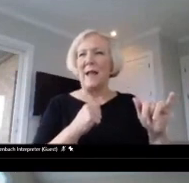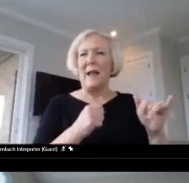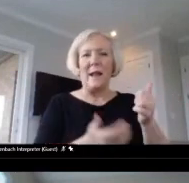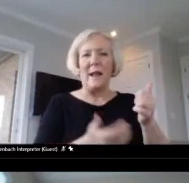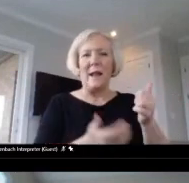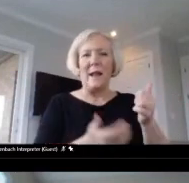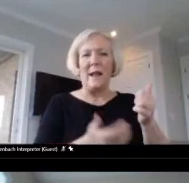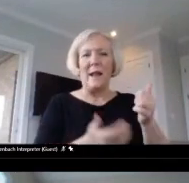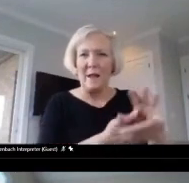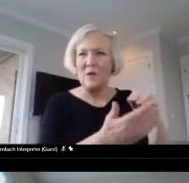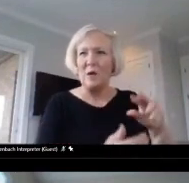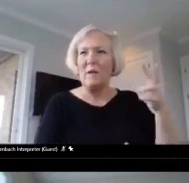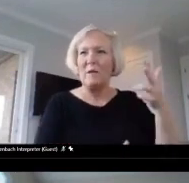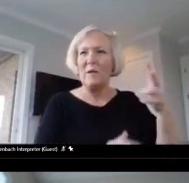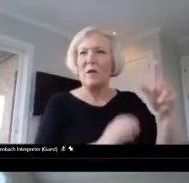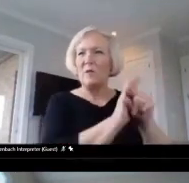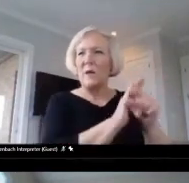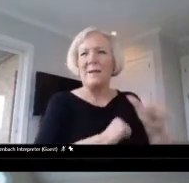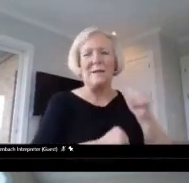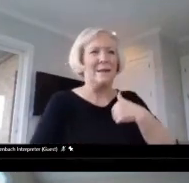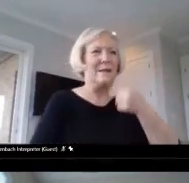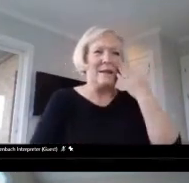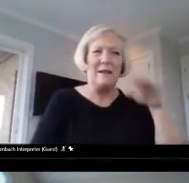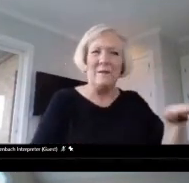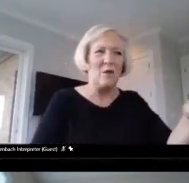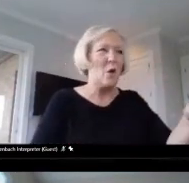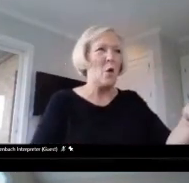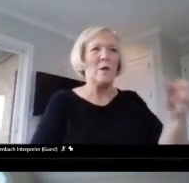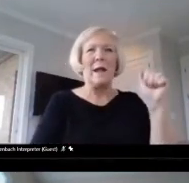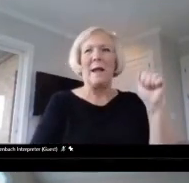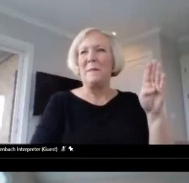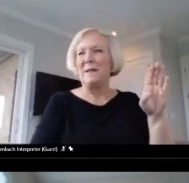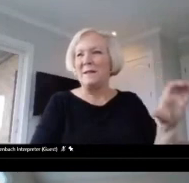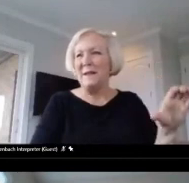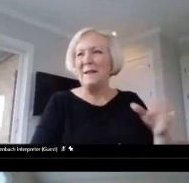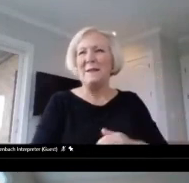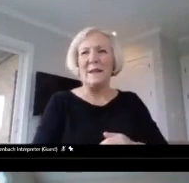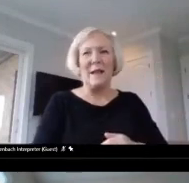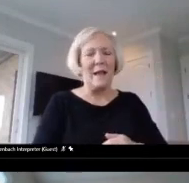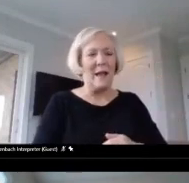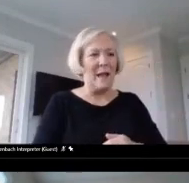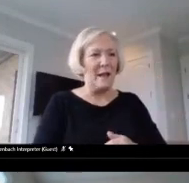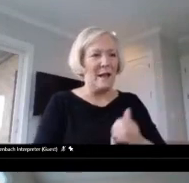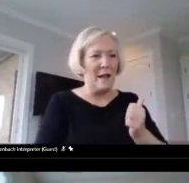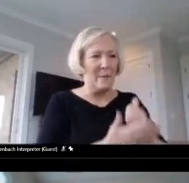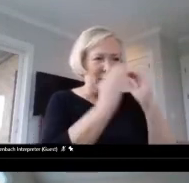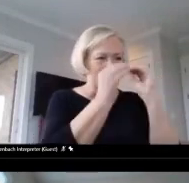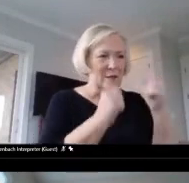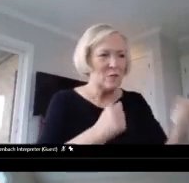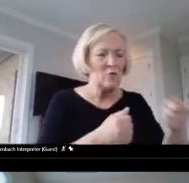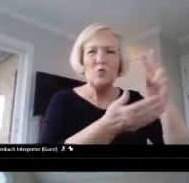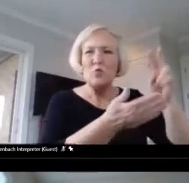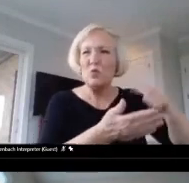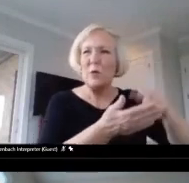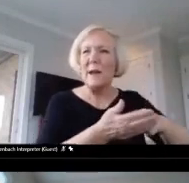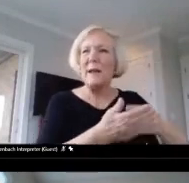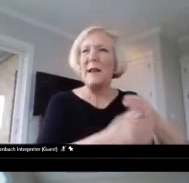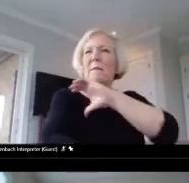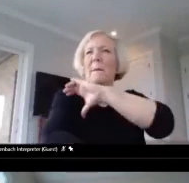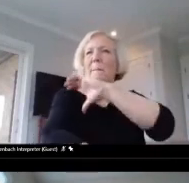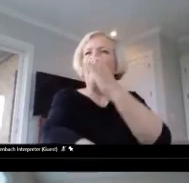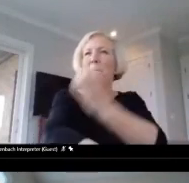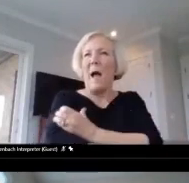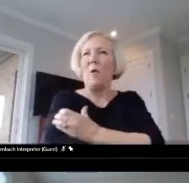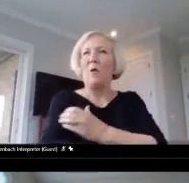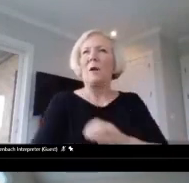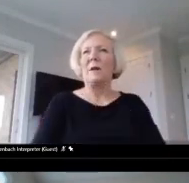grader that didn't even know the alphabet and getting him to actually read. Just that the power of, I